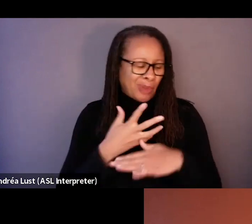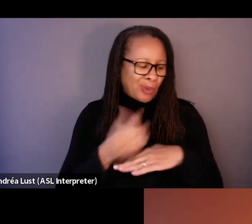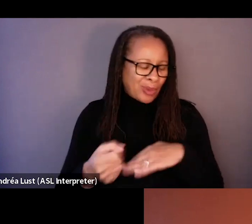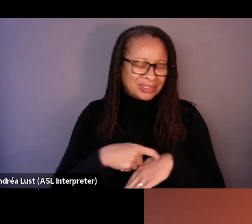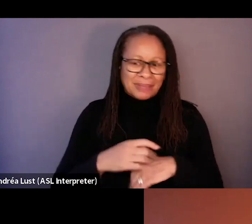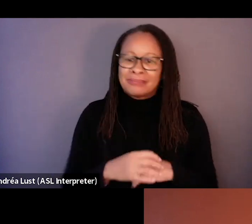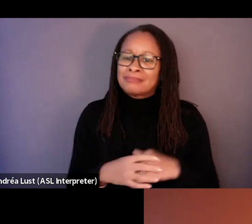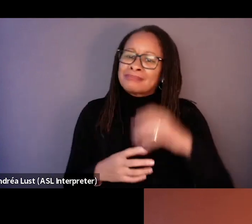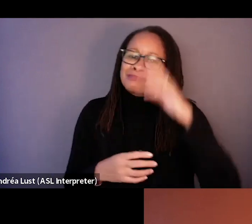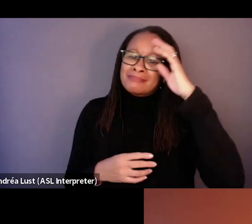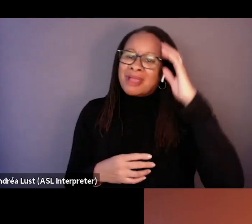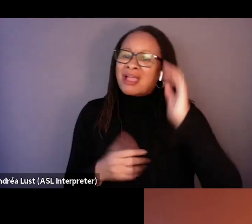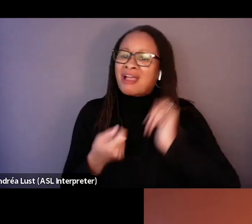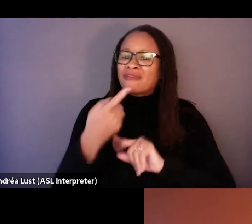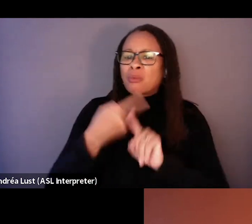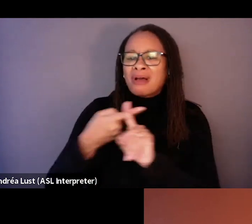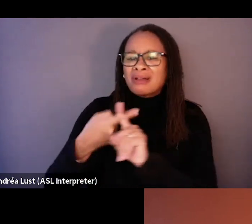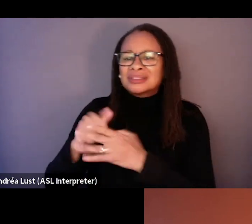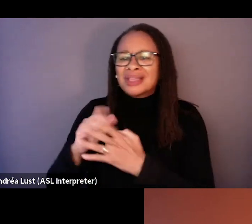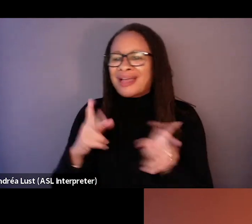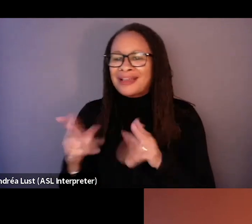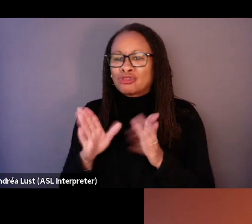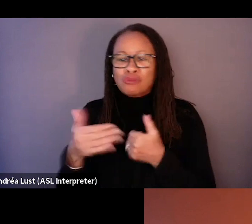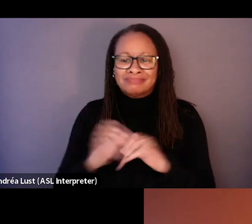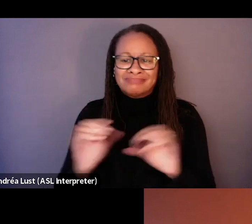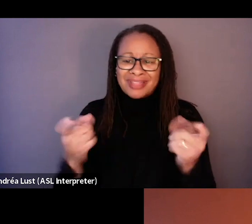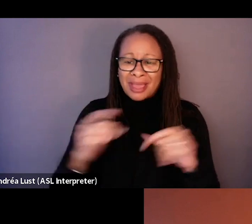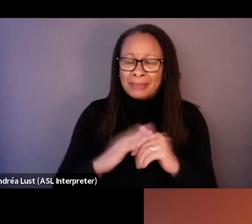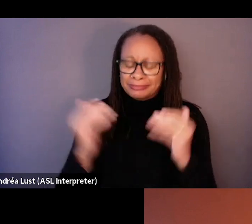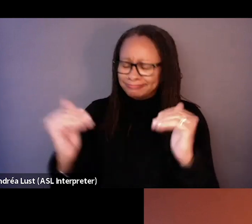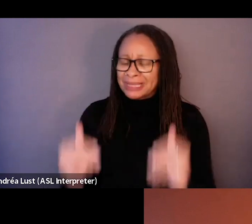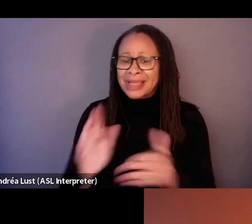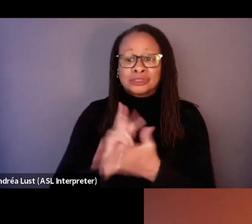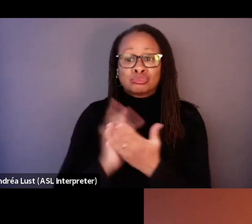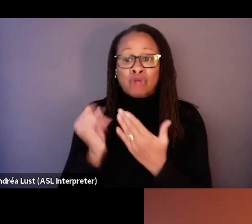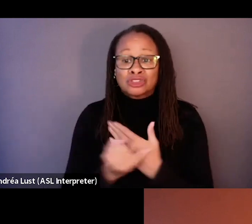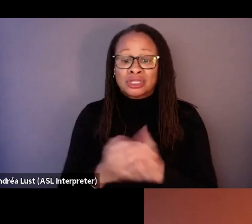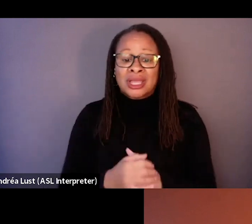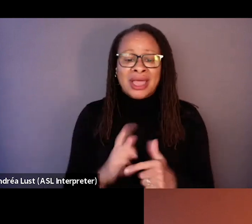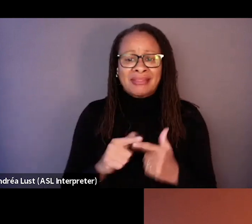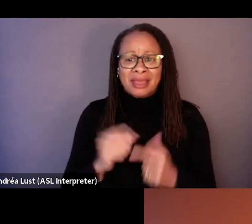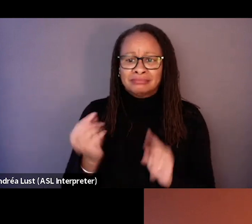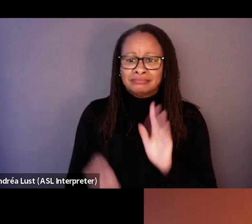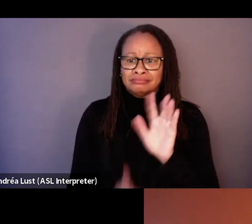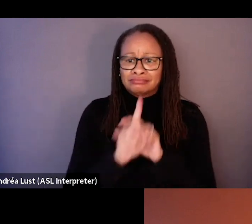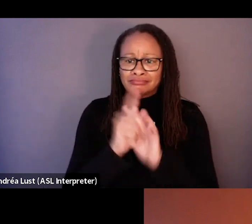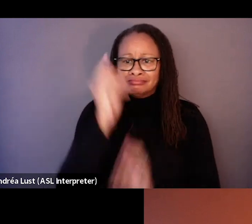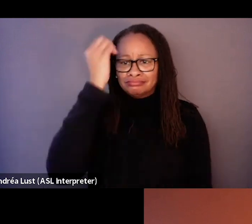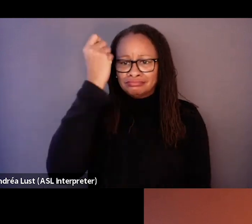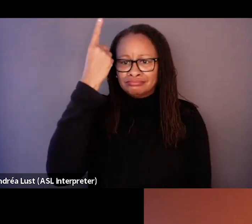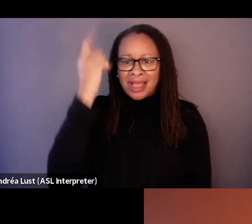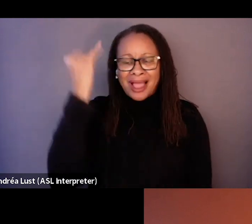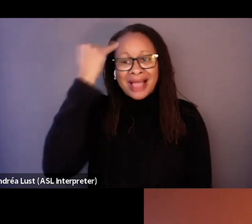spent like a few months in the editing room, nothing happened. I'm just going to move on to my next film. And then I had this idea and the idea was interesting